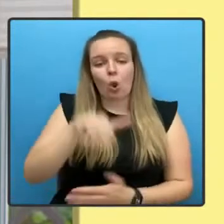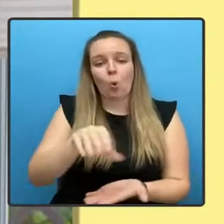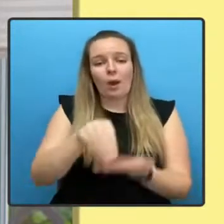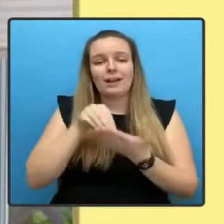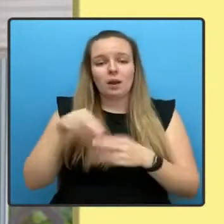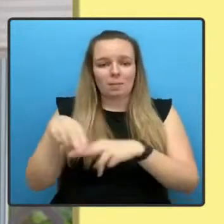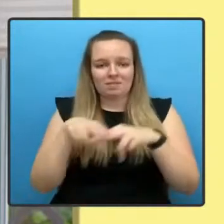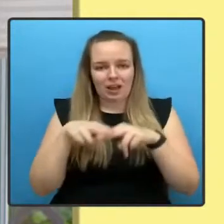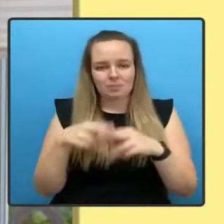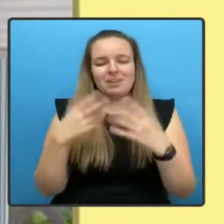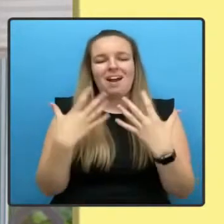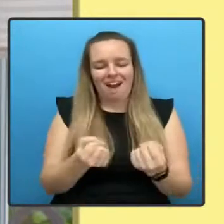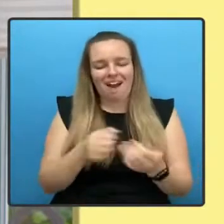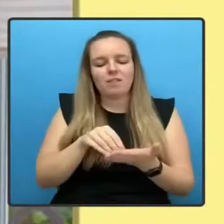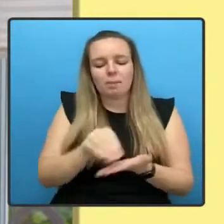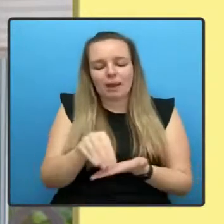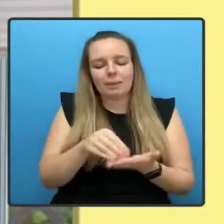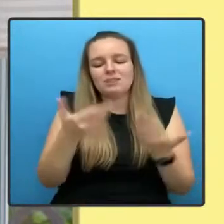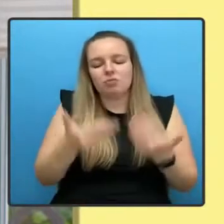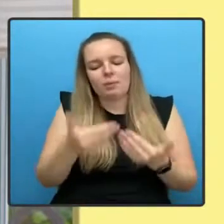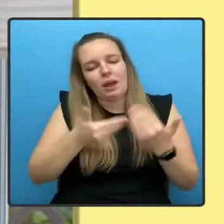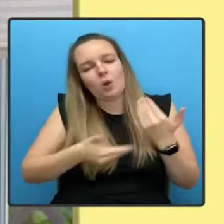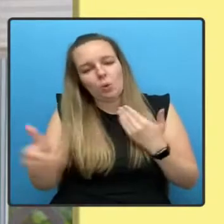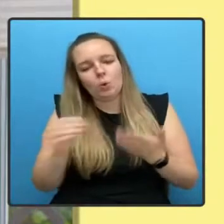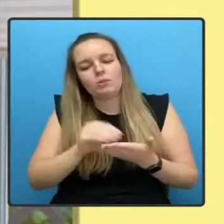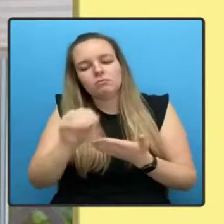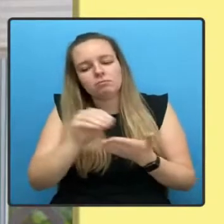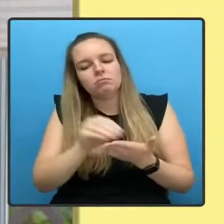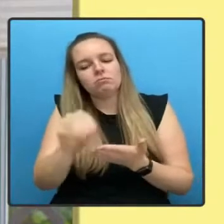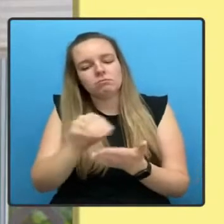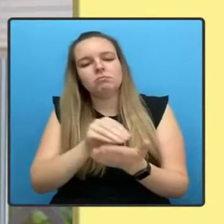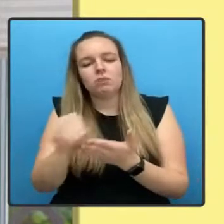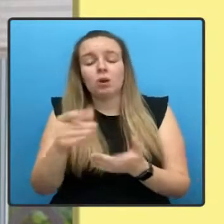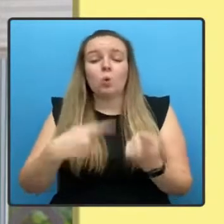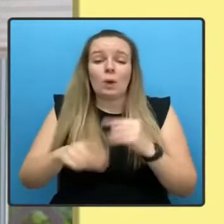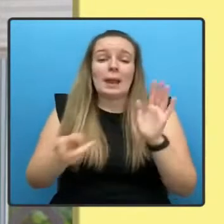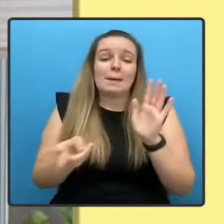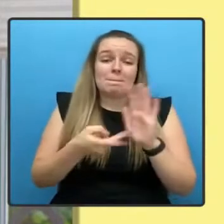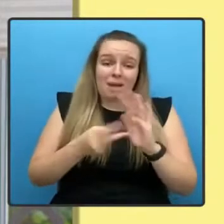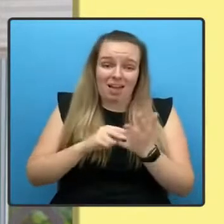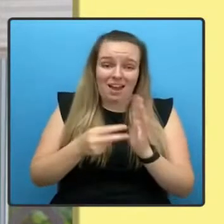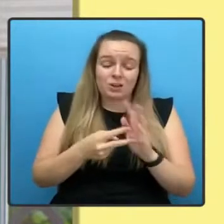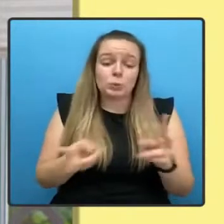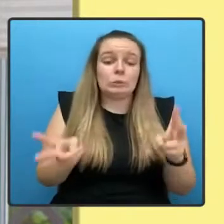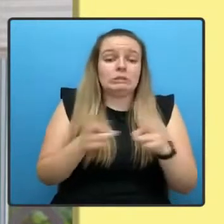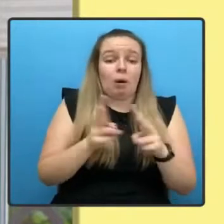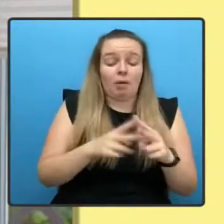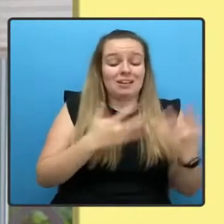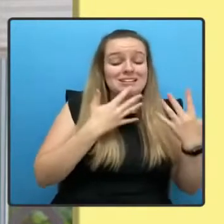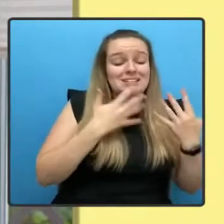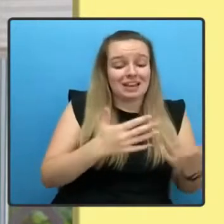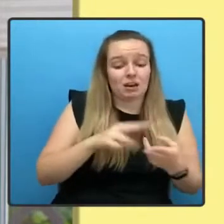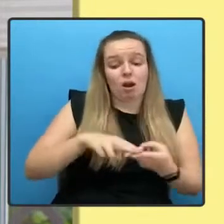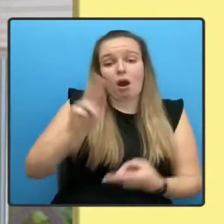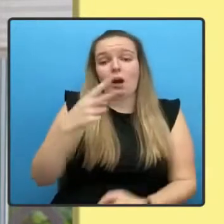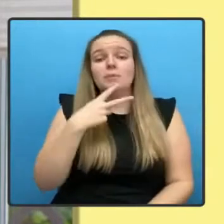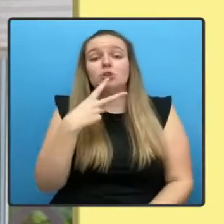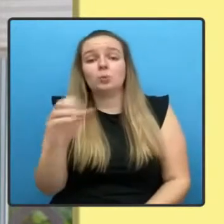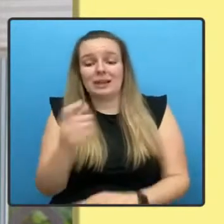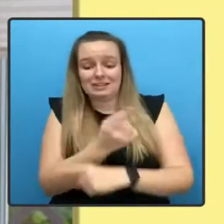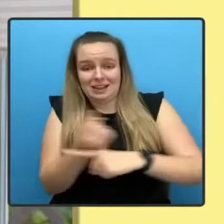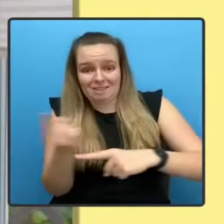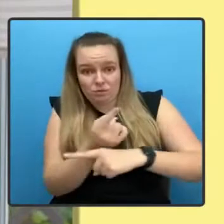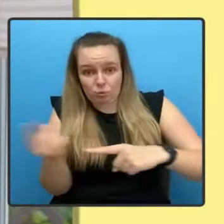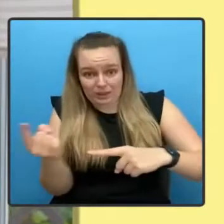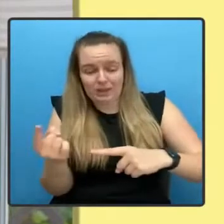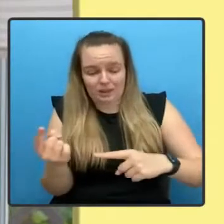and then. And we intend to double the payment from £10 to £20 a week just as quickly as